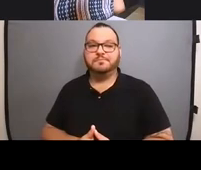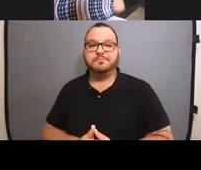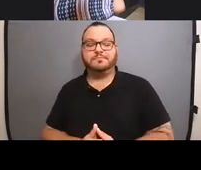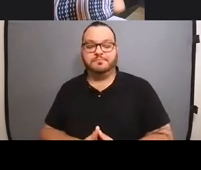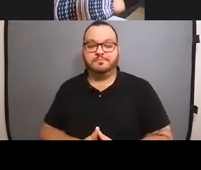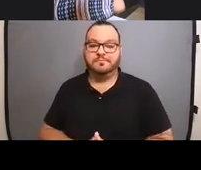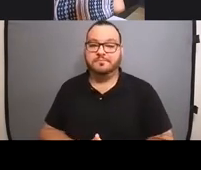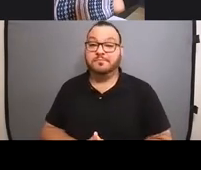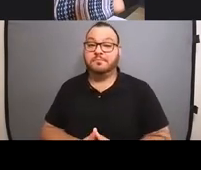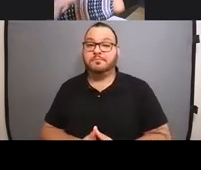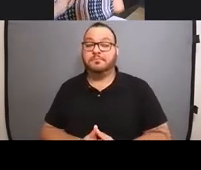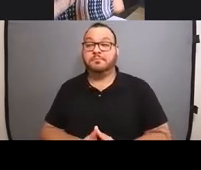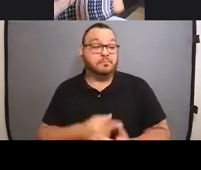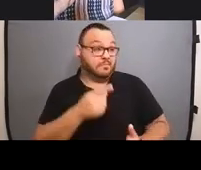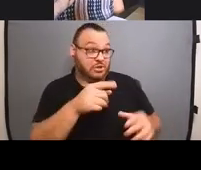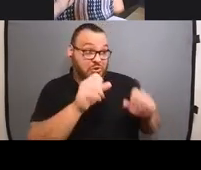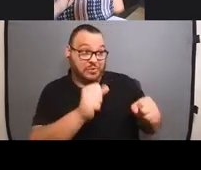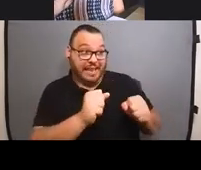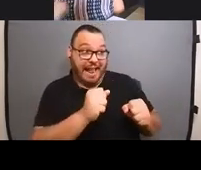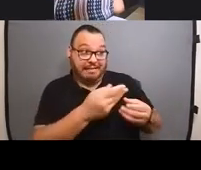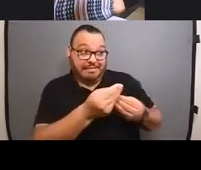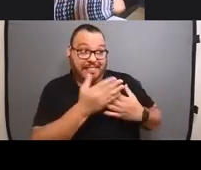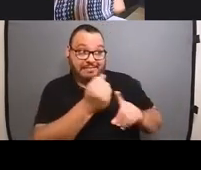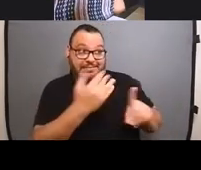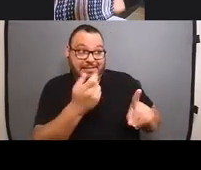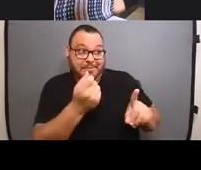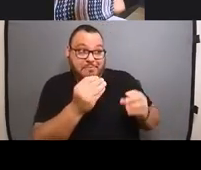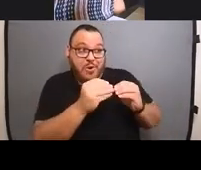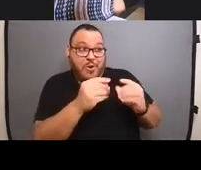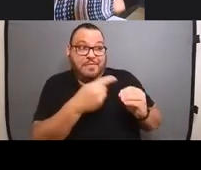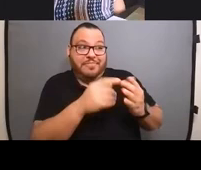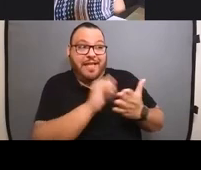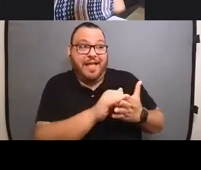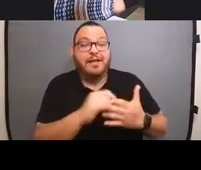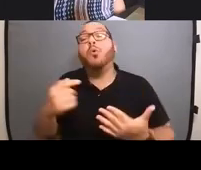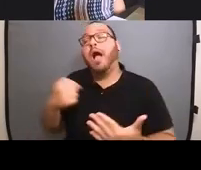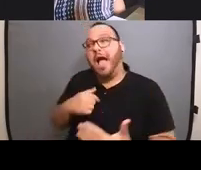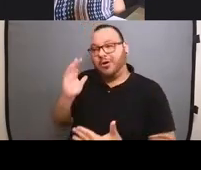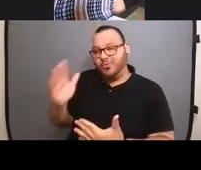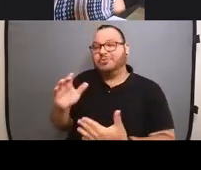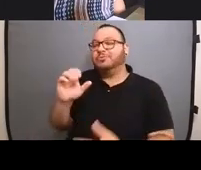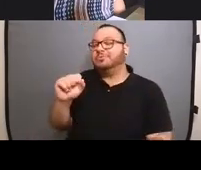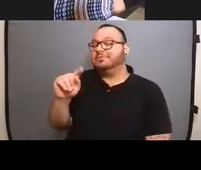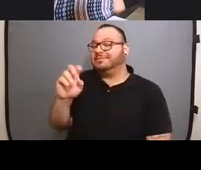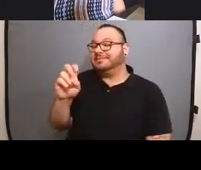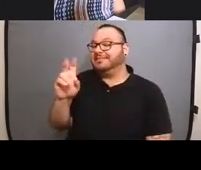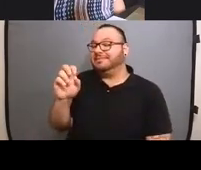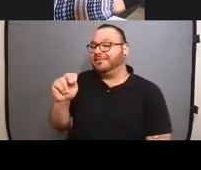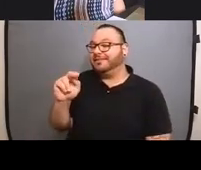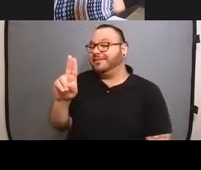Are you allowed to tell us a little more about that? Um, doing some Steven Universe designs, um,